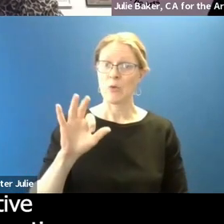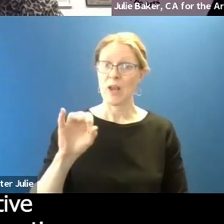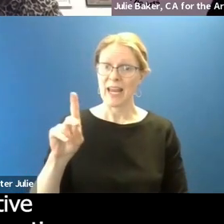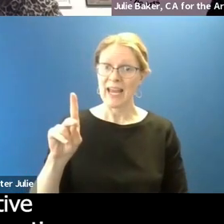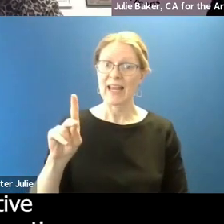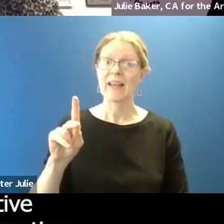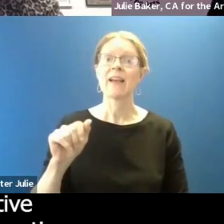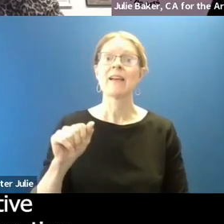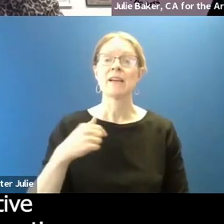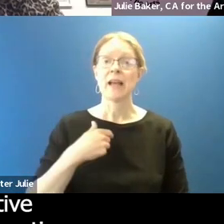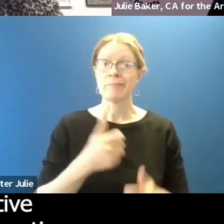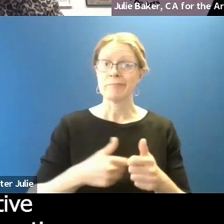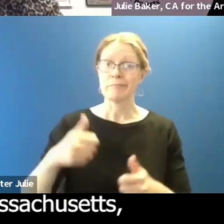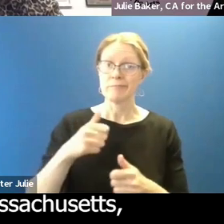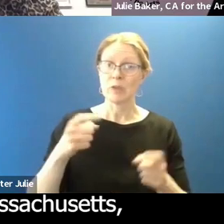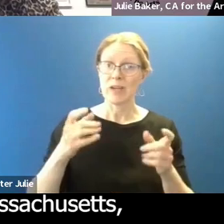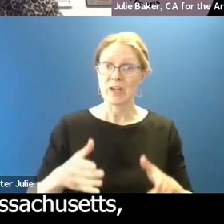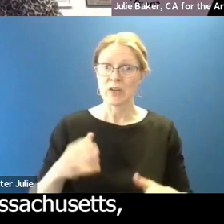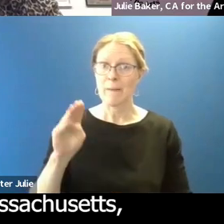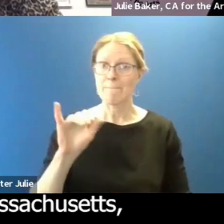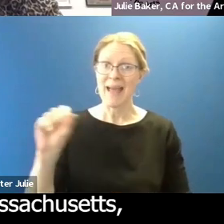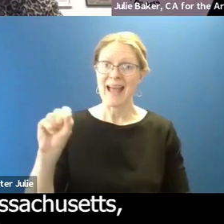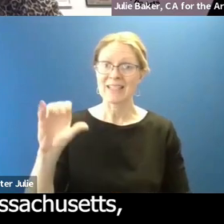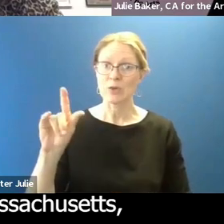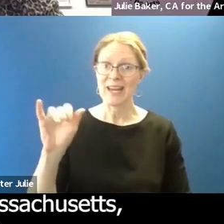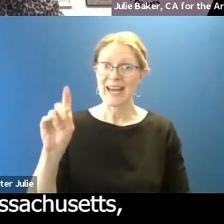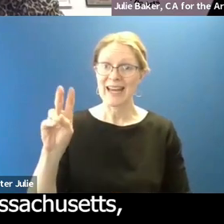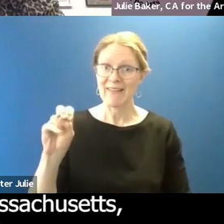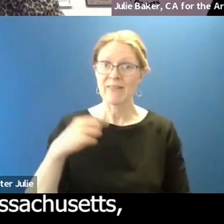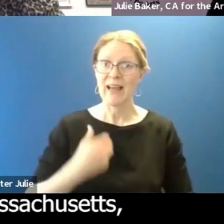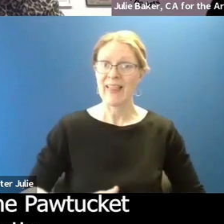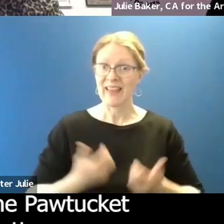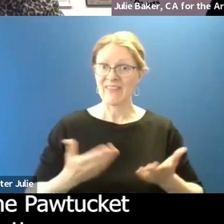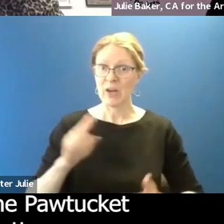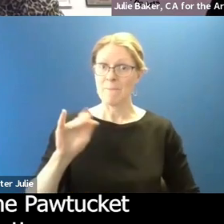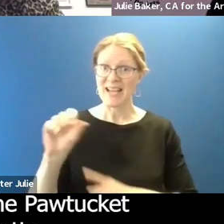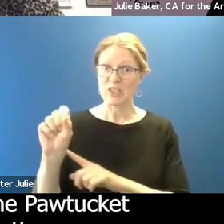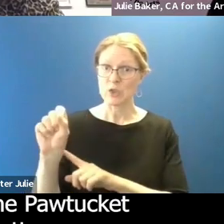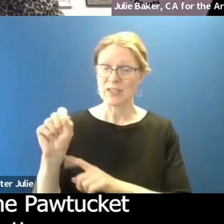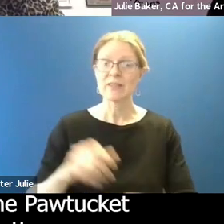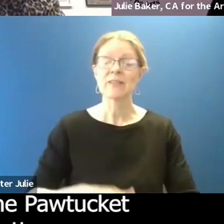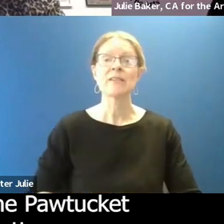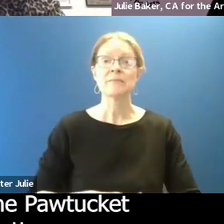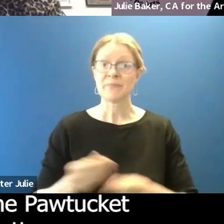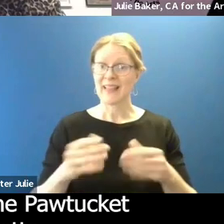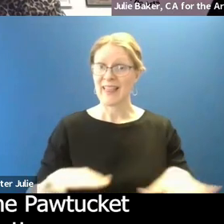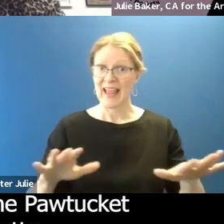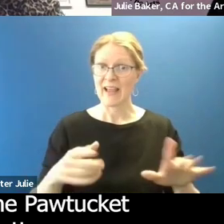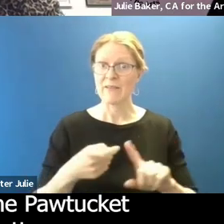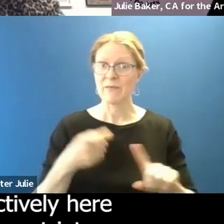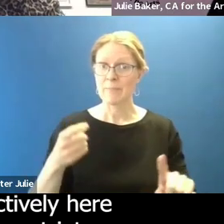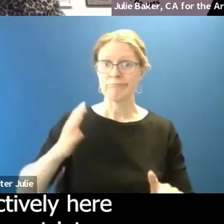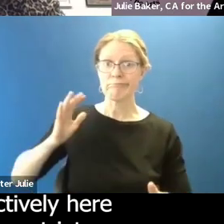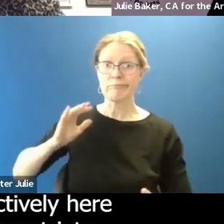the Executive Director of Mass Creative. I live in Somerville, Massachusetts, which is on the unceded lands of the Pawtucket and